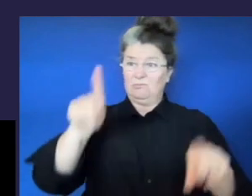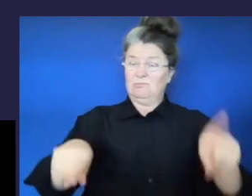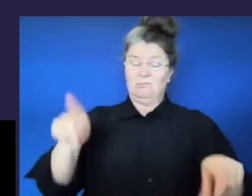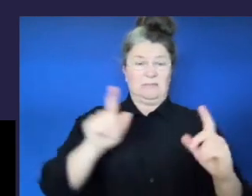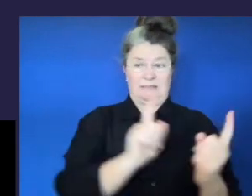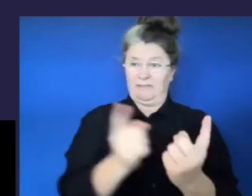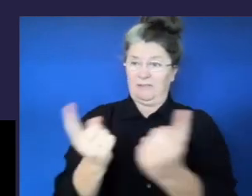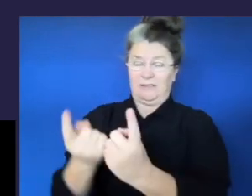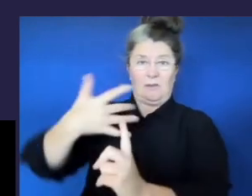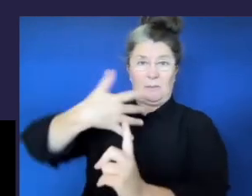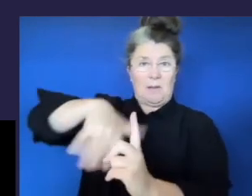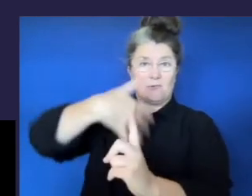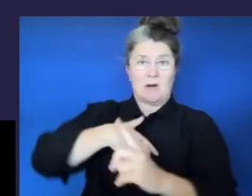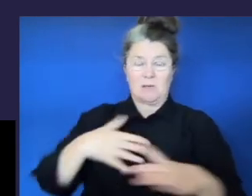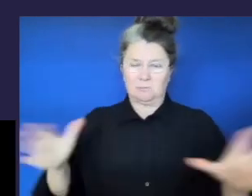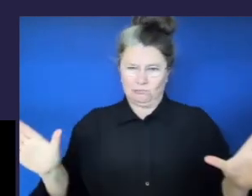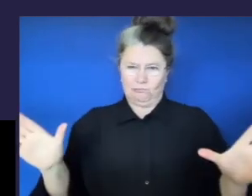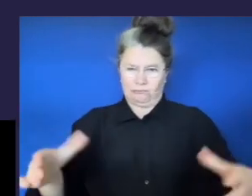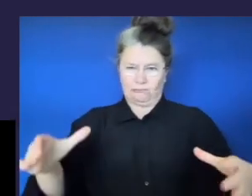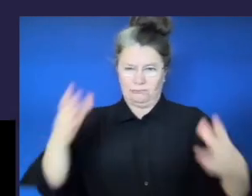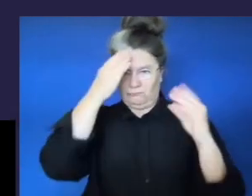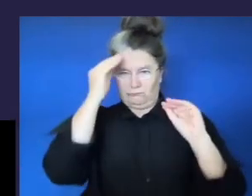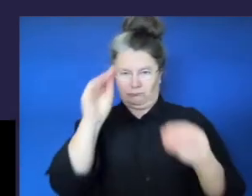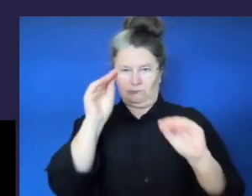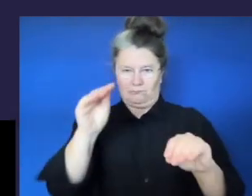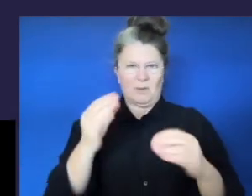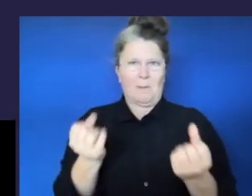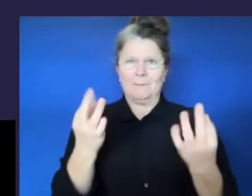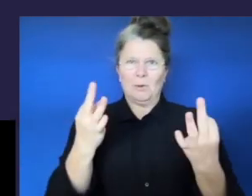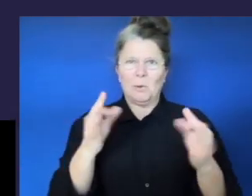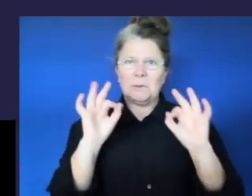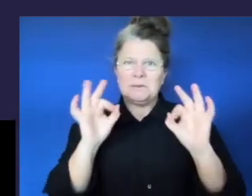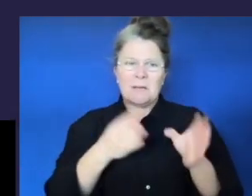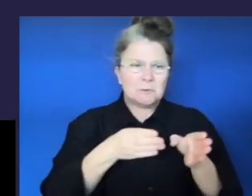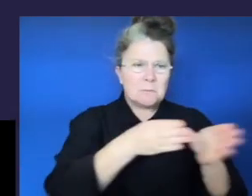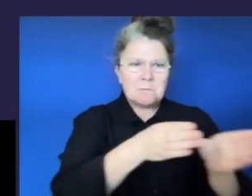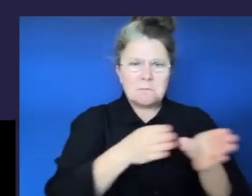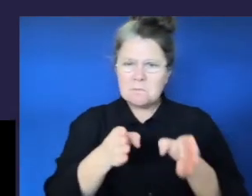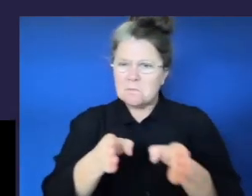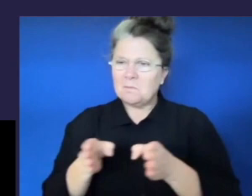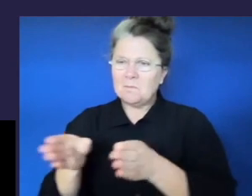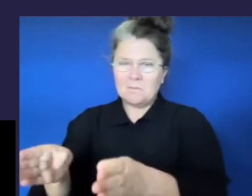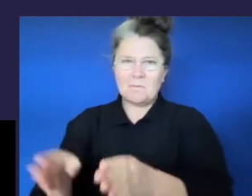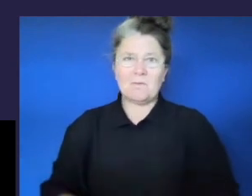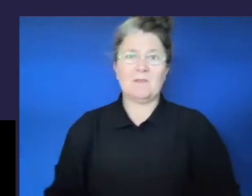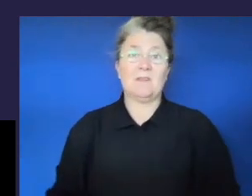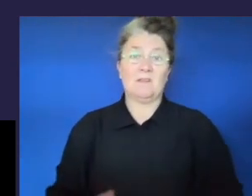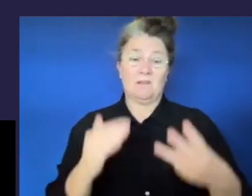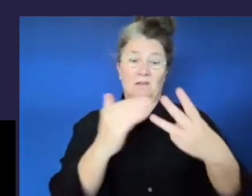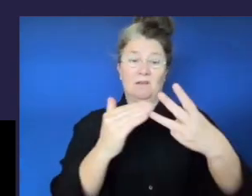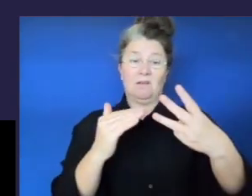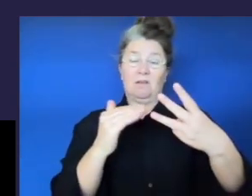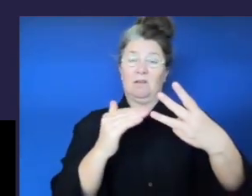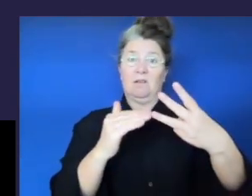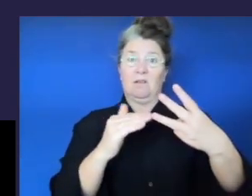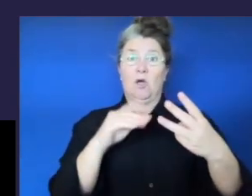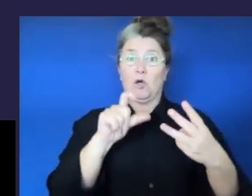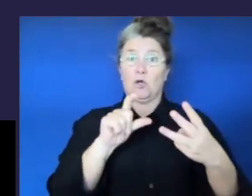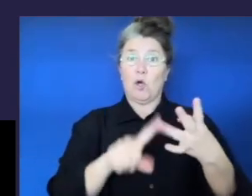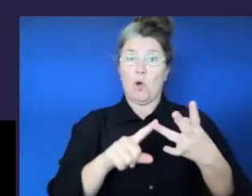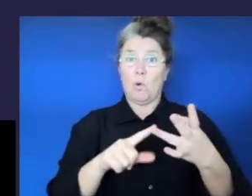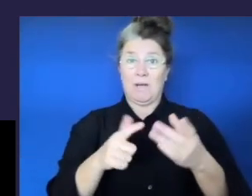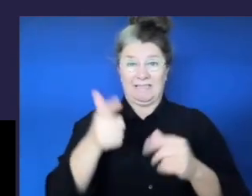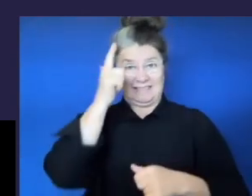ability grouping or streaming. Co-teaching, which is a collaborative teaching practice that involves two teachers working closely